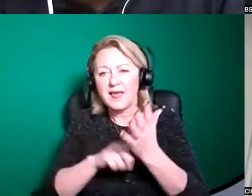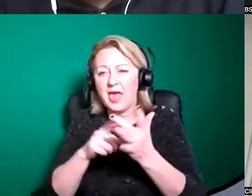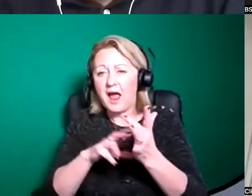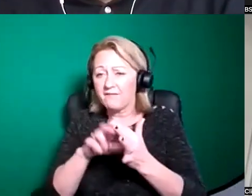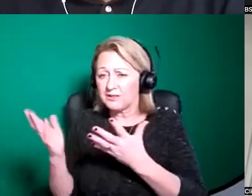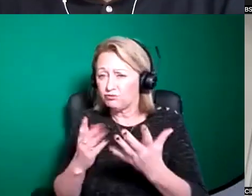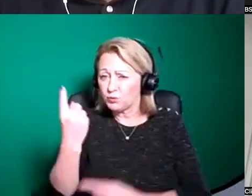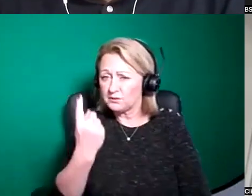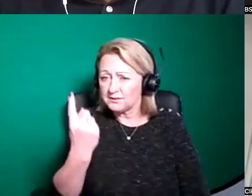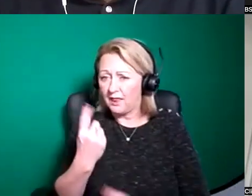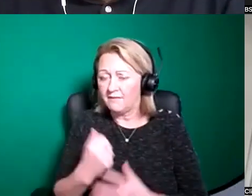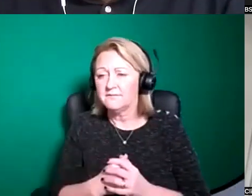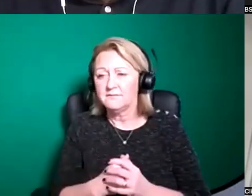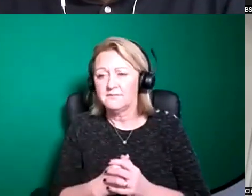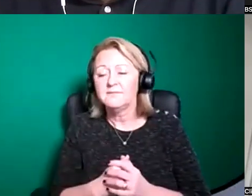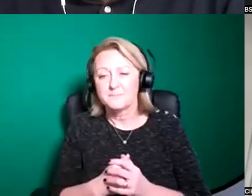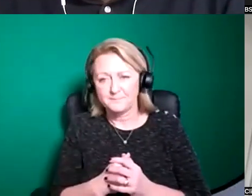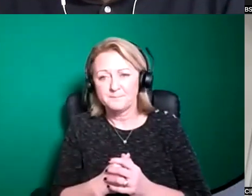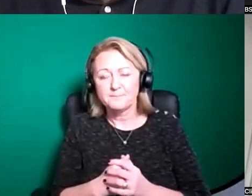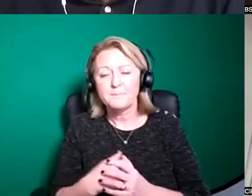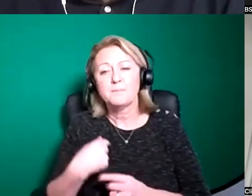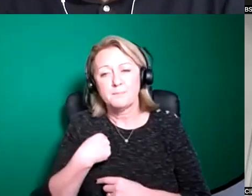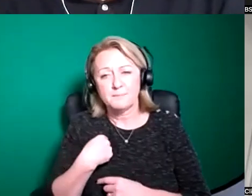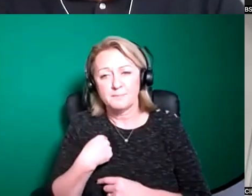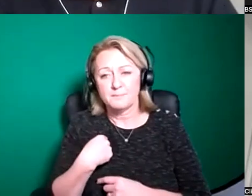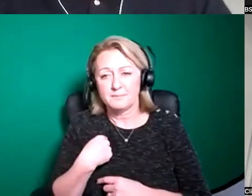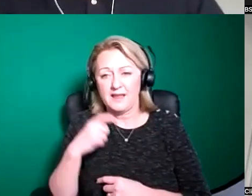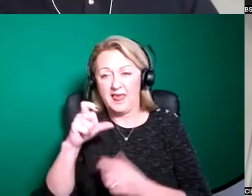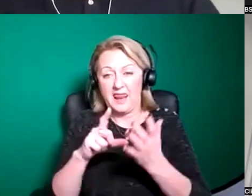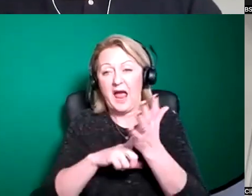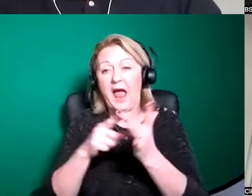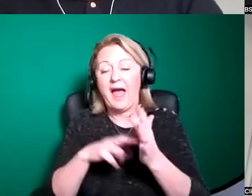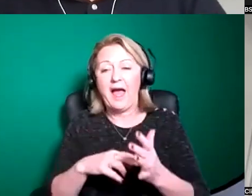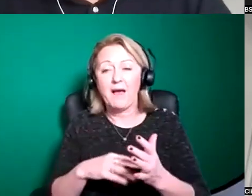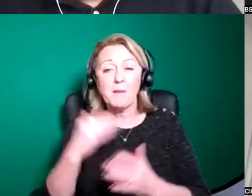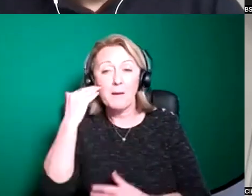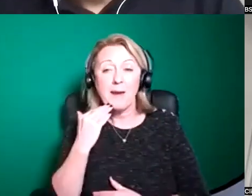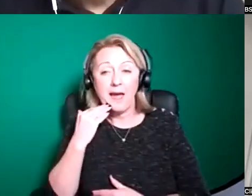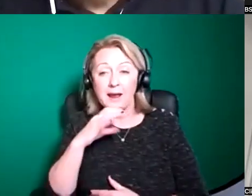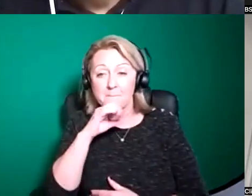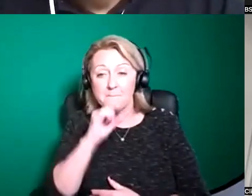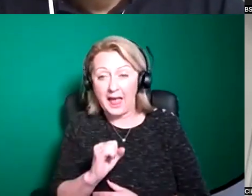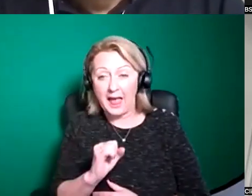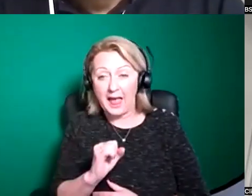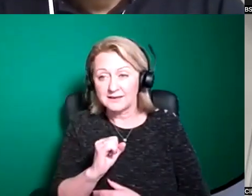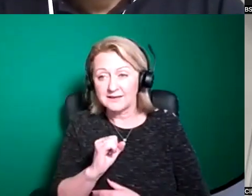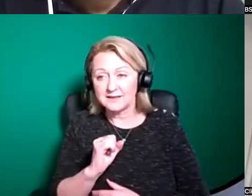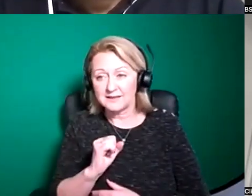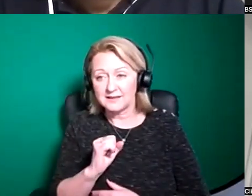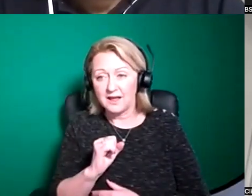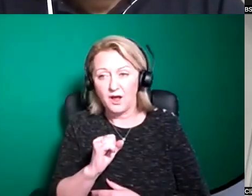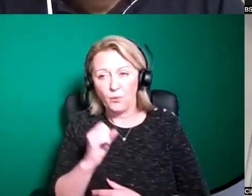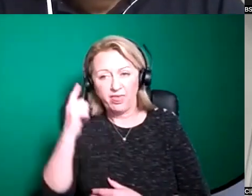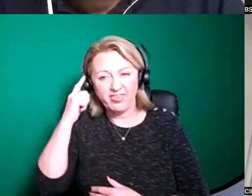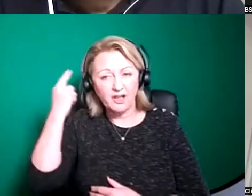introduce yourself hi yeah i'm a black man with sort of straggly dreadlocks at the